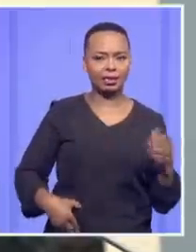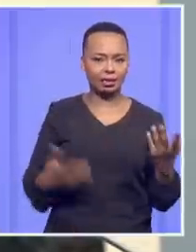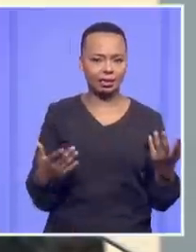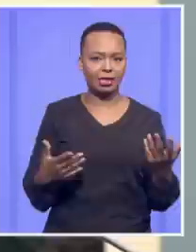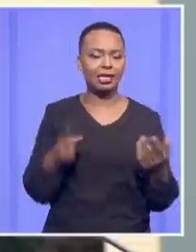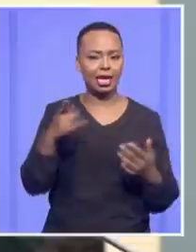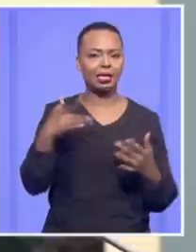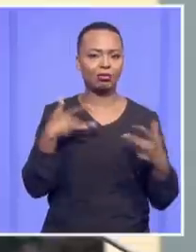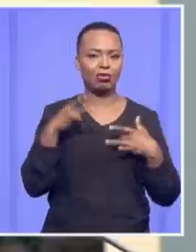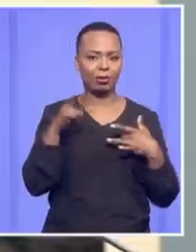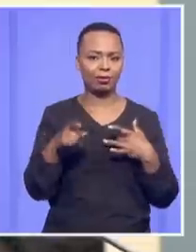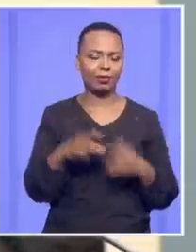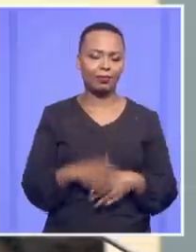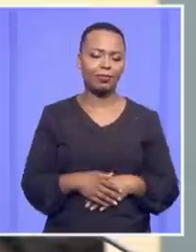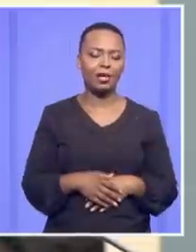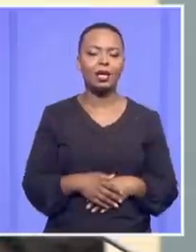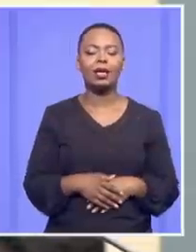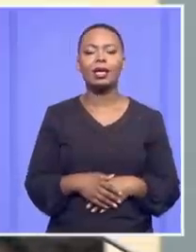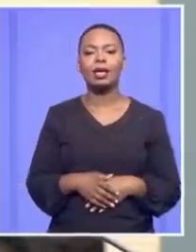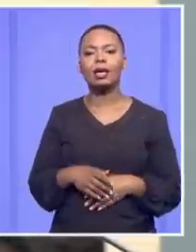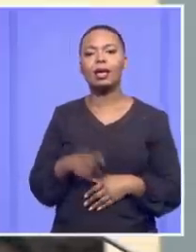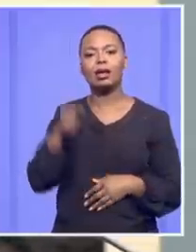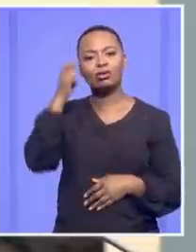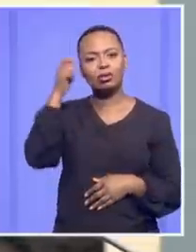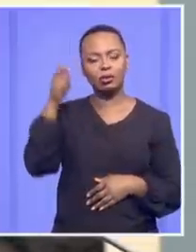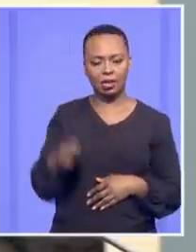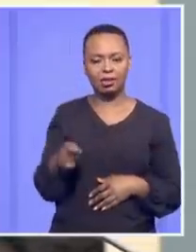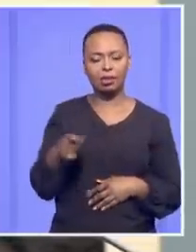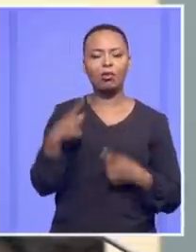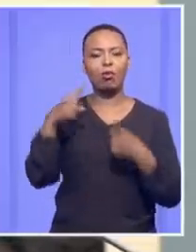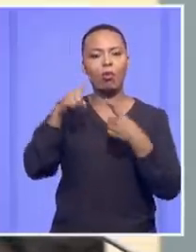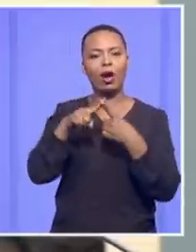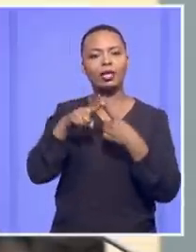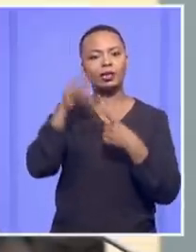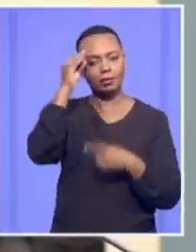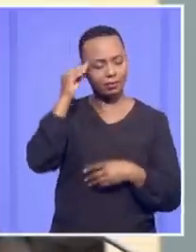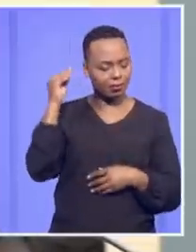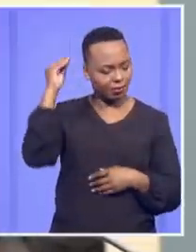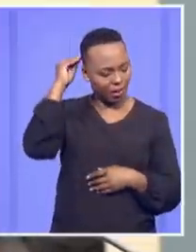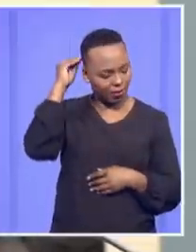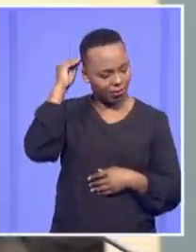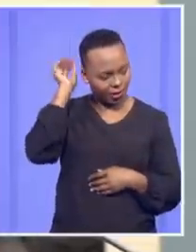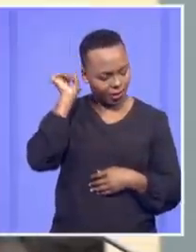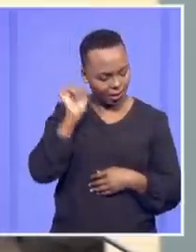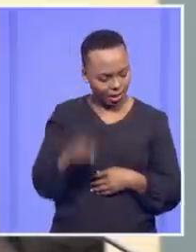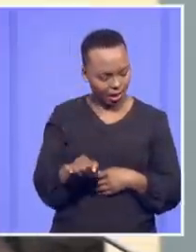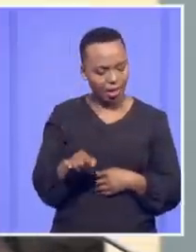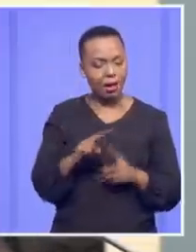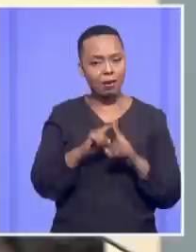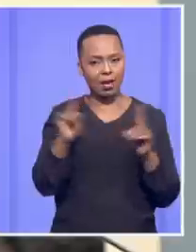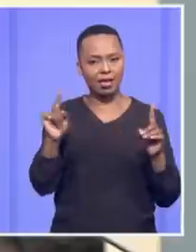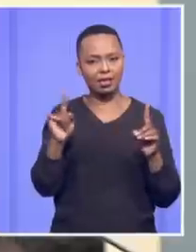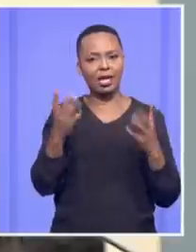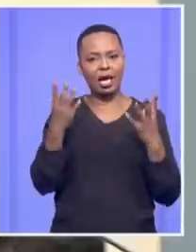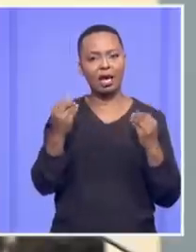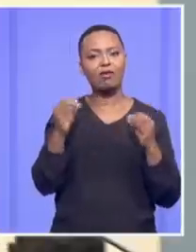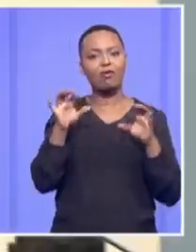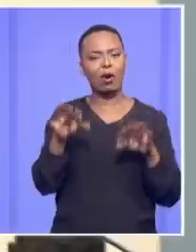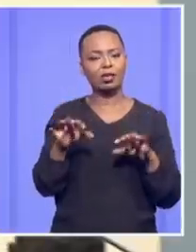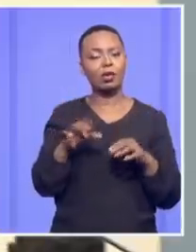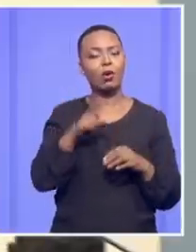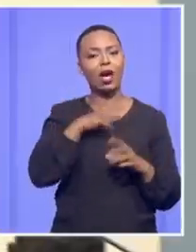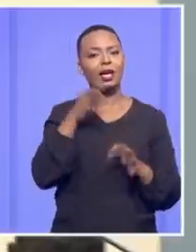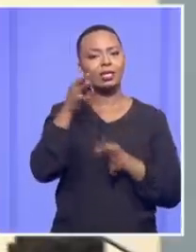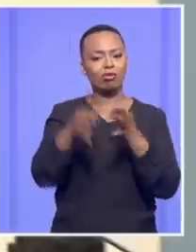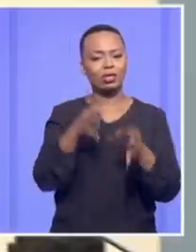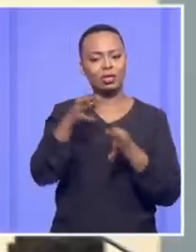Thank you. Justice Majid, your point with great respect has as much force because – for two reasons. Firstly, what it demonstrates